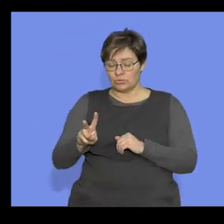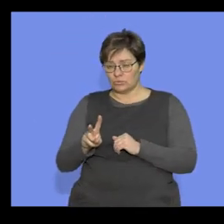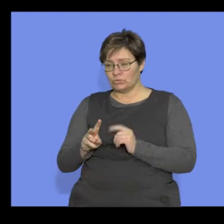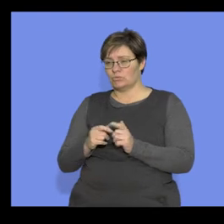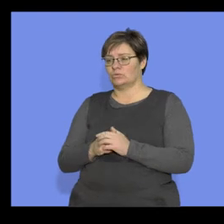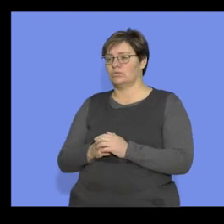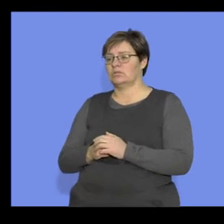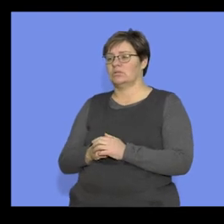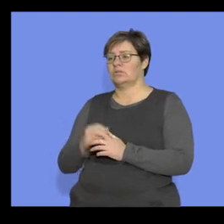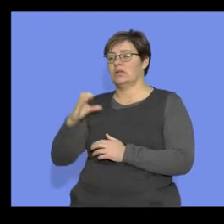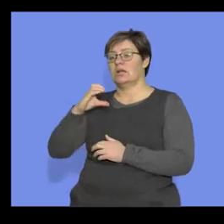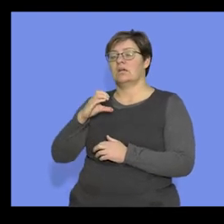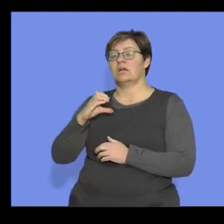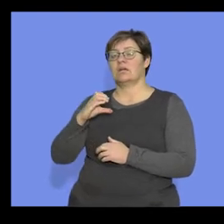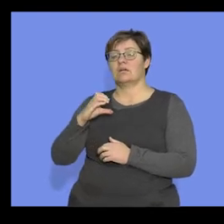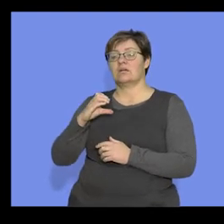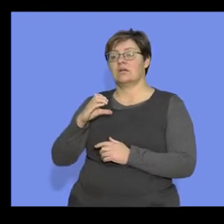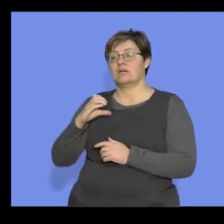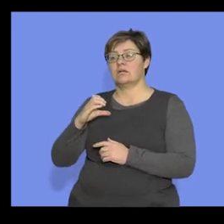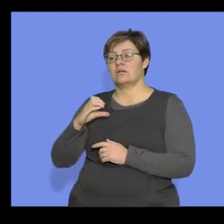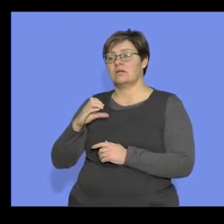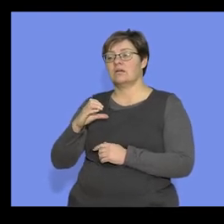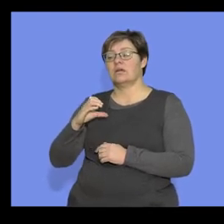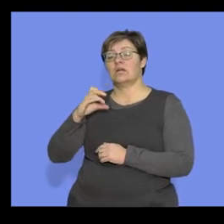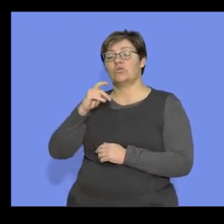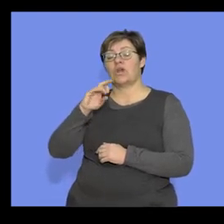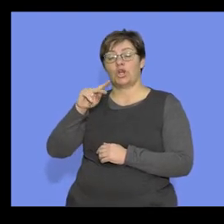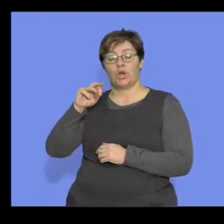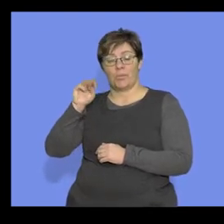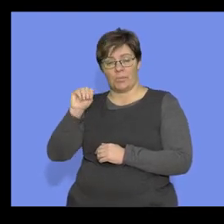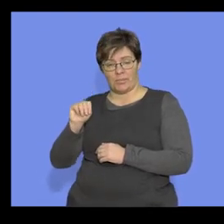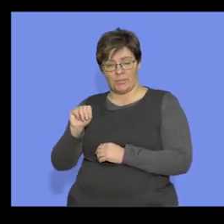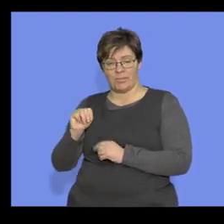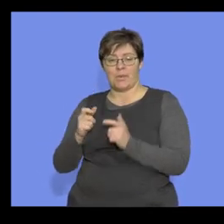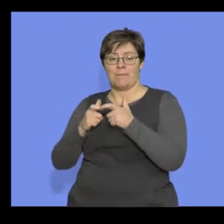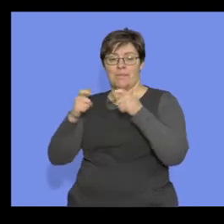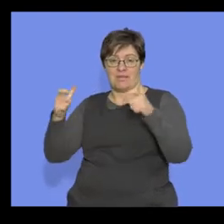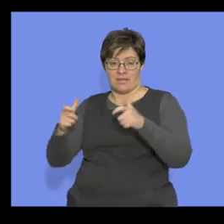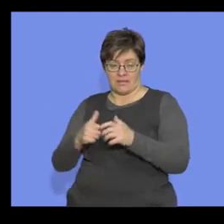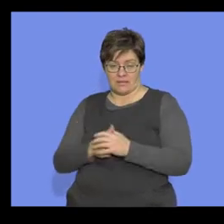see in skull two? The trend. Trend.